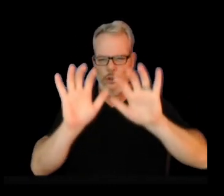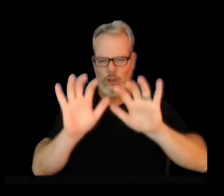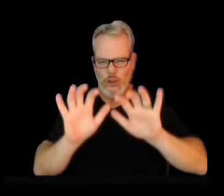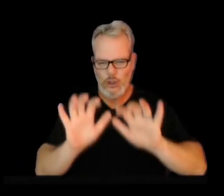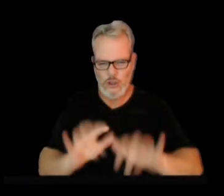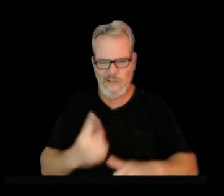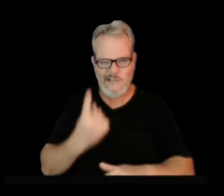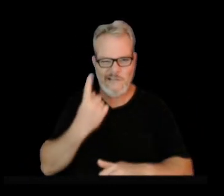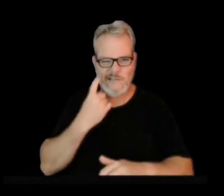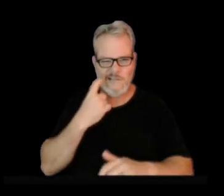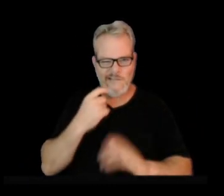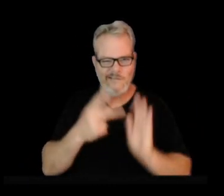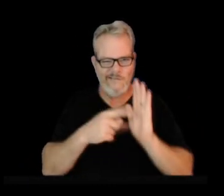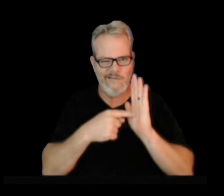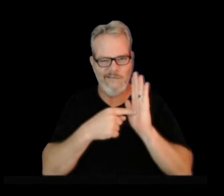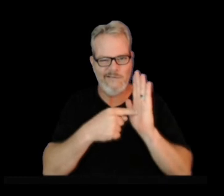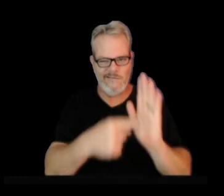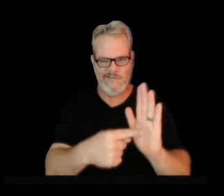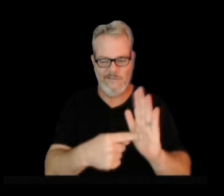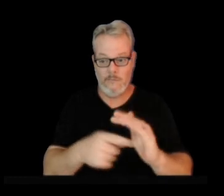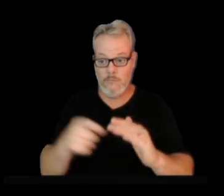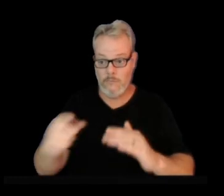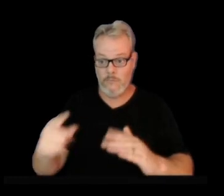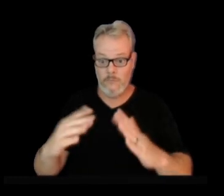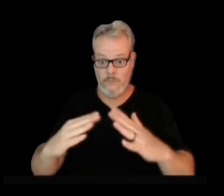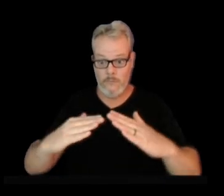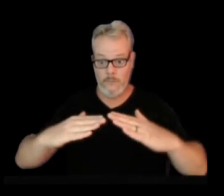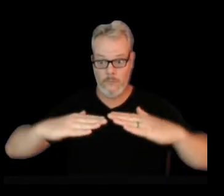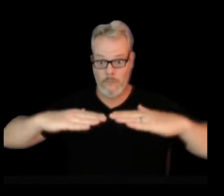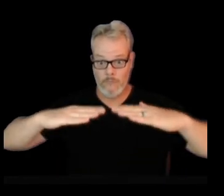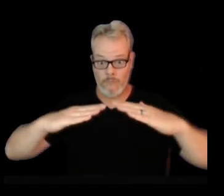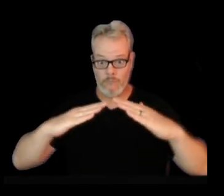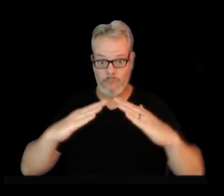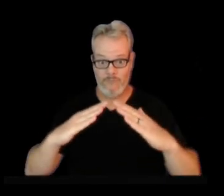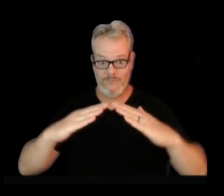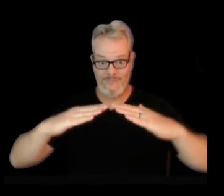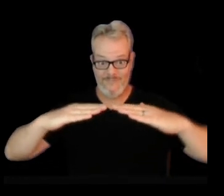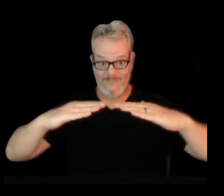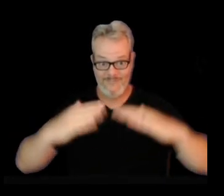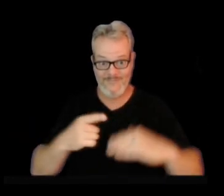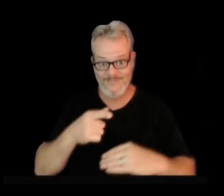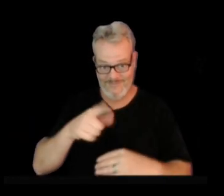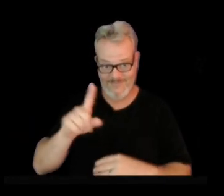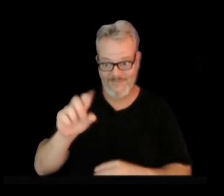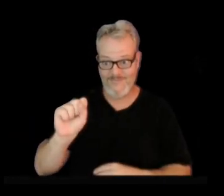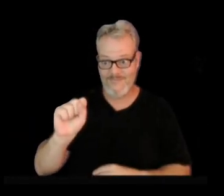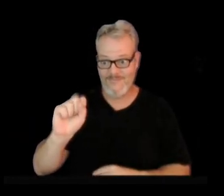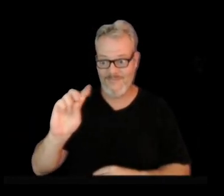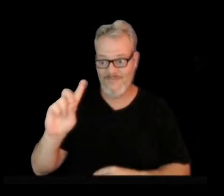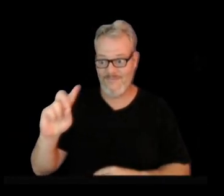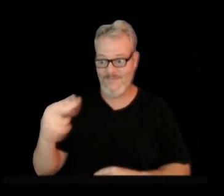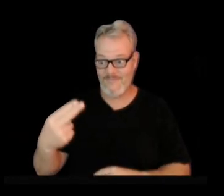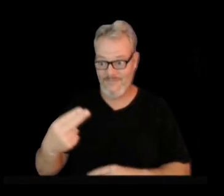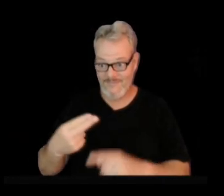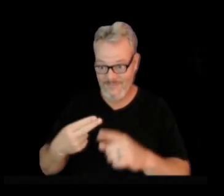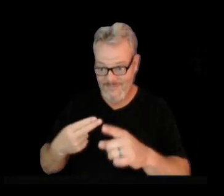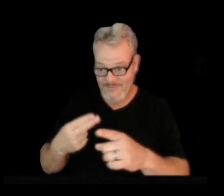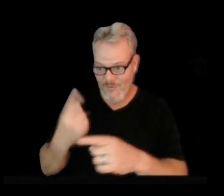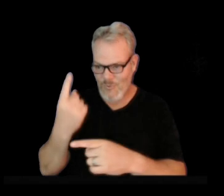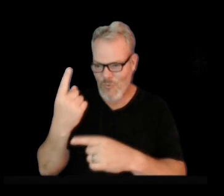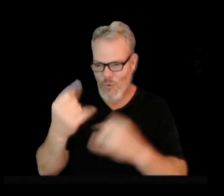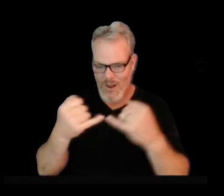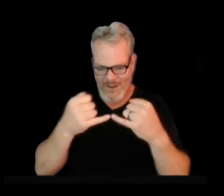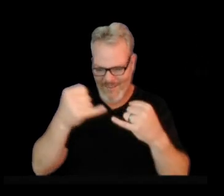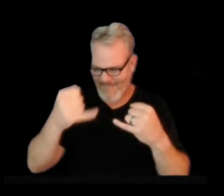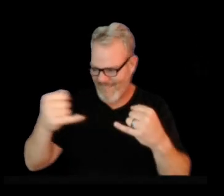The tilt meters that we see at the summit, this is the Sand Hill Tilt Meter. One of these lines points more towards the